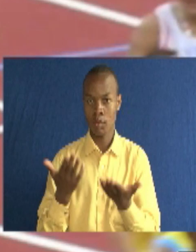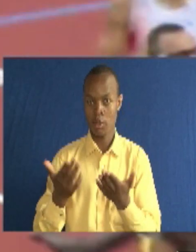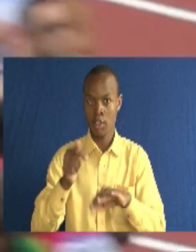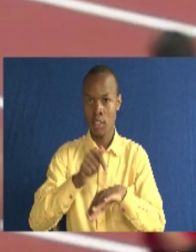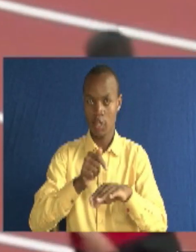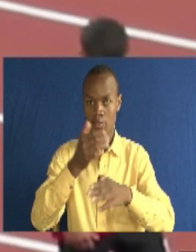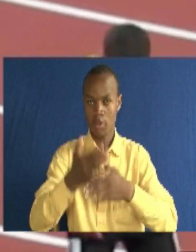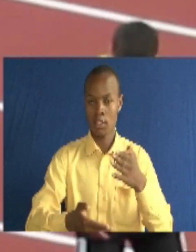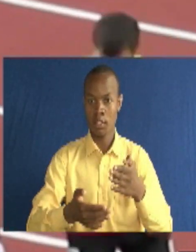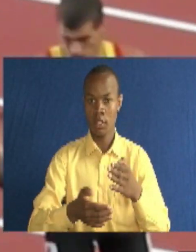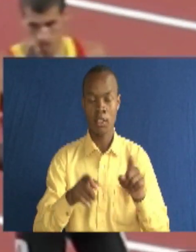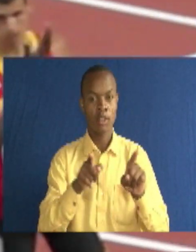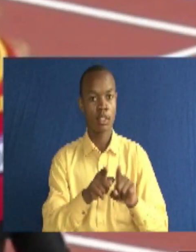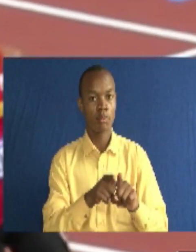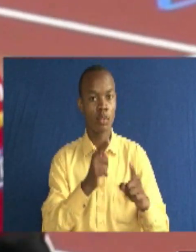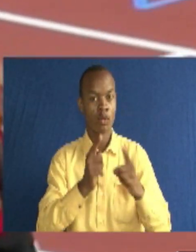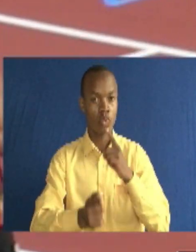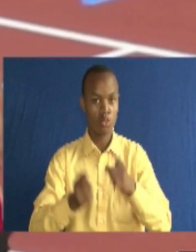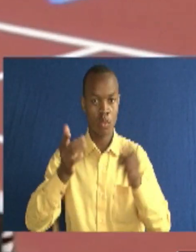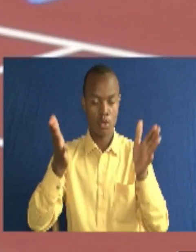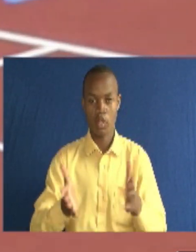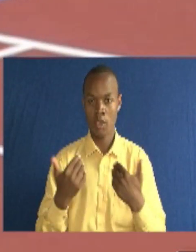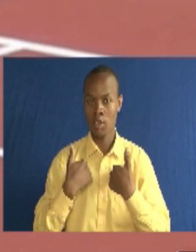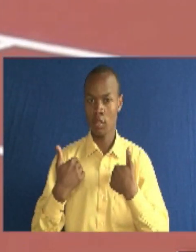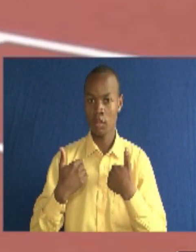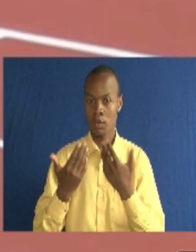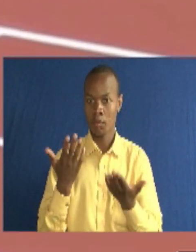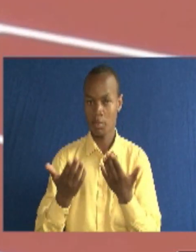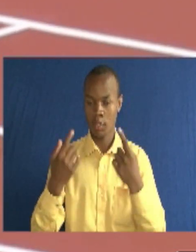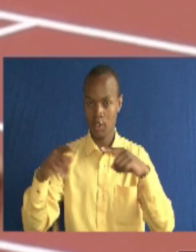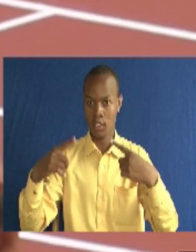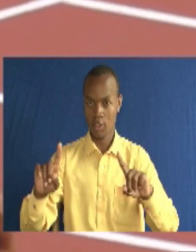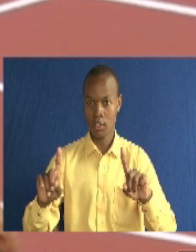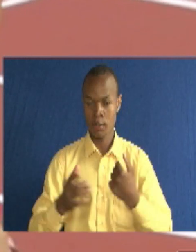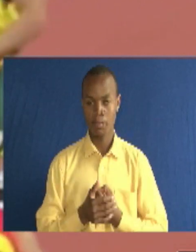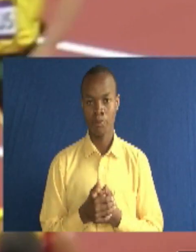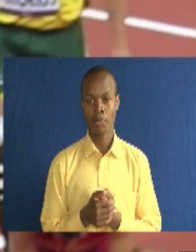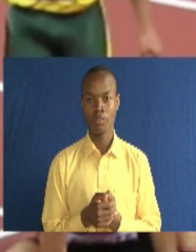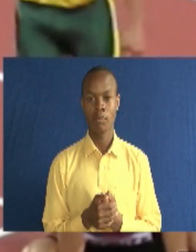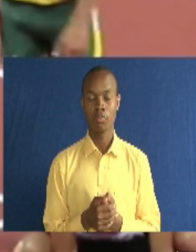hit, and by the end, the blade runner was questing in for a stress-free success.